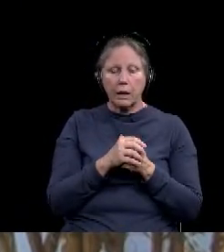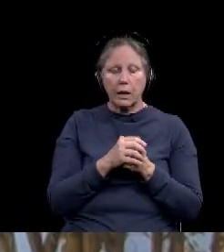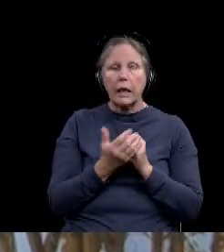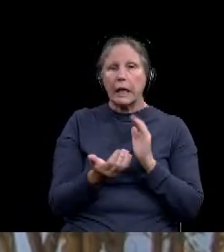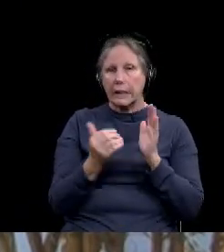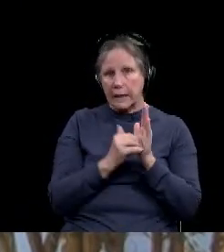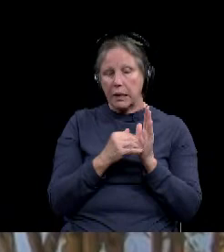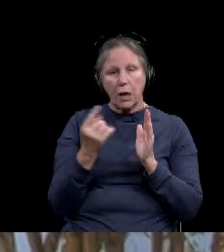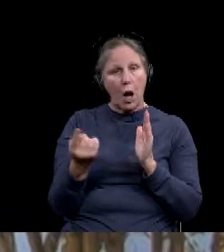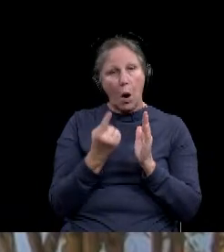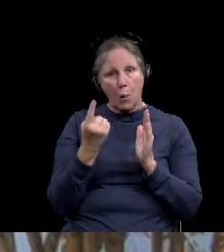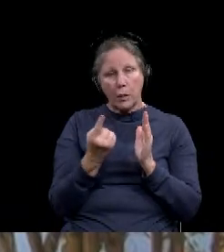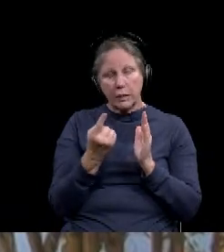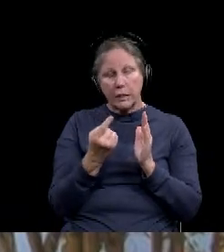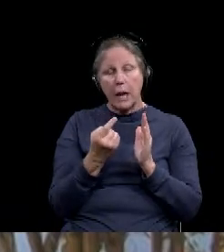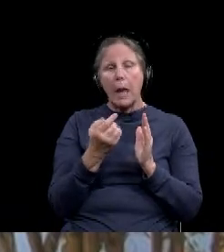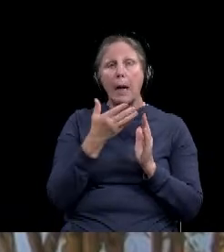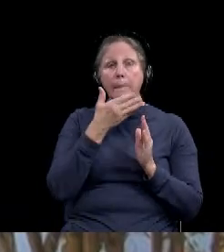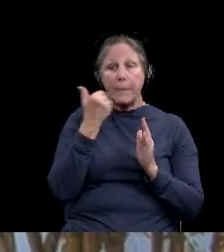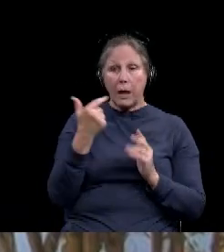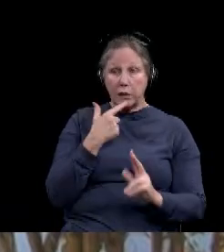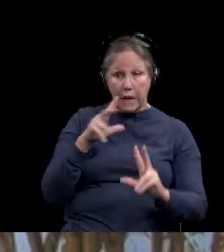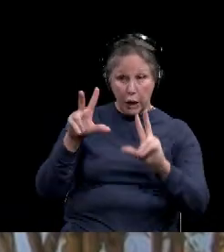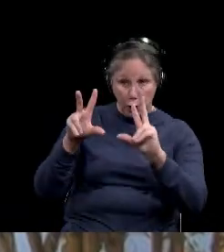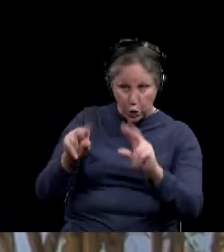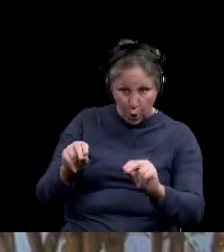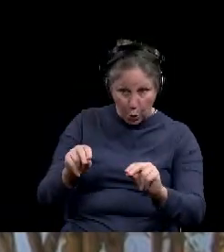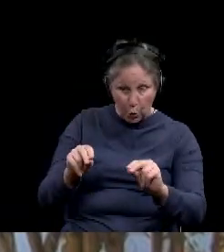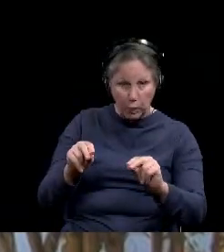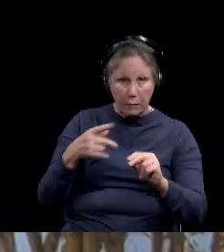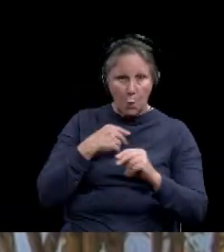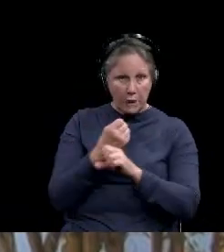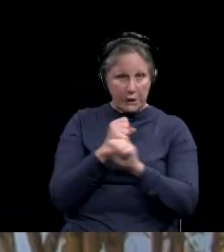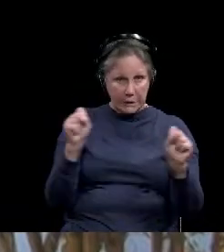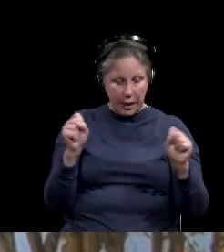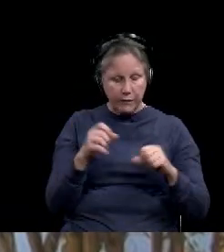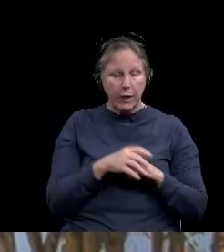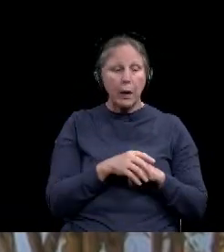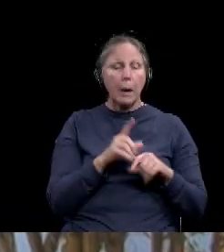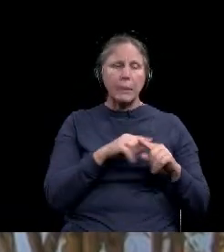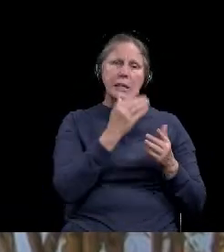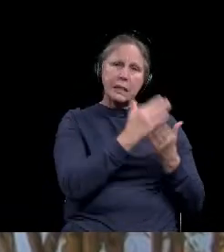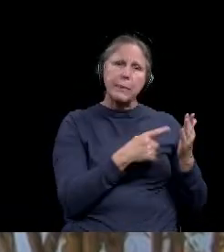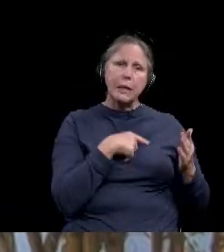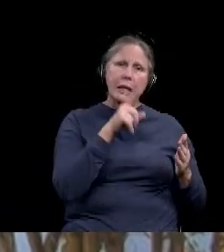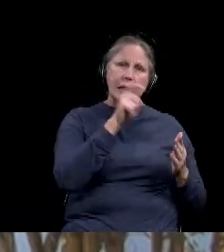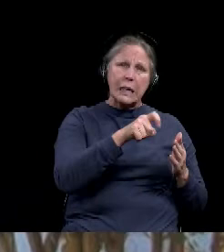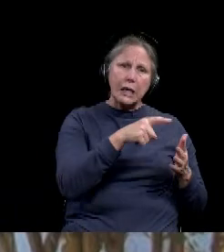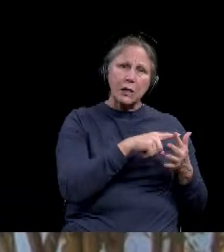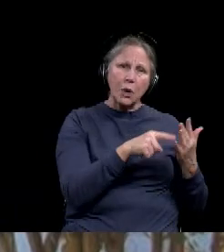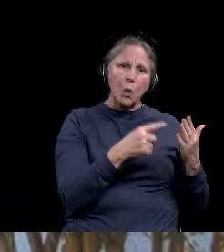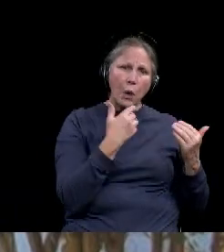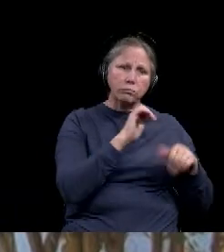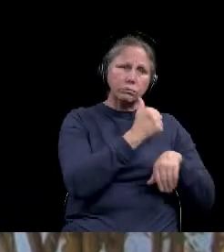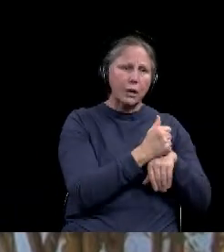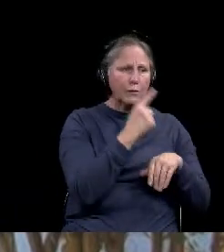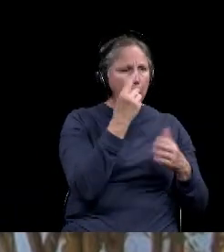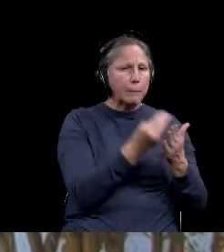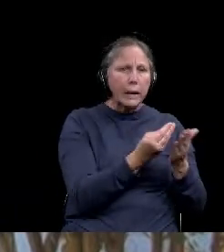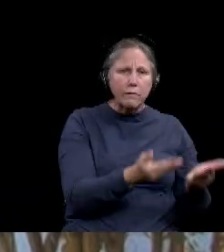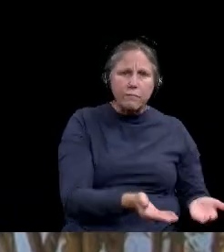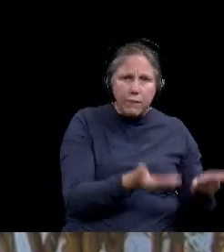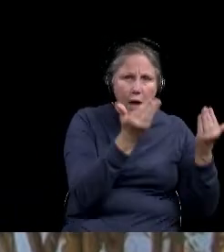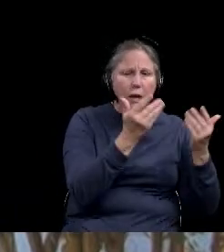again, it's always safer not to do those things, but there are some things that, that we need to do, um, for, you know, fundraisers for